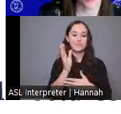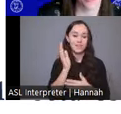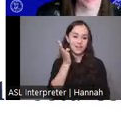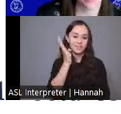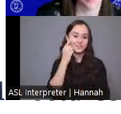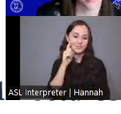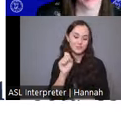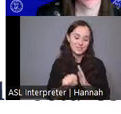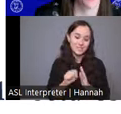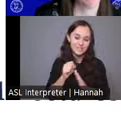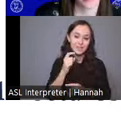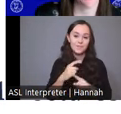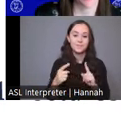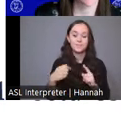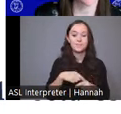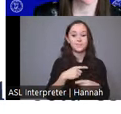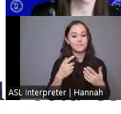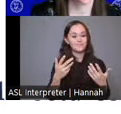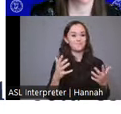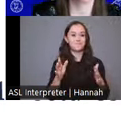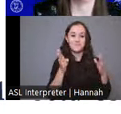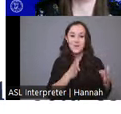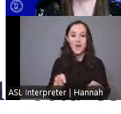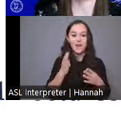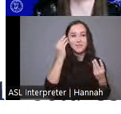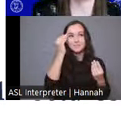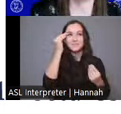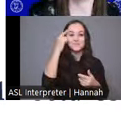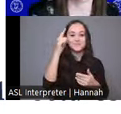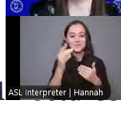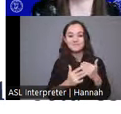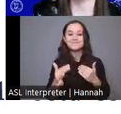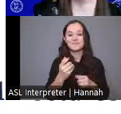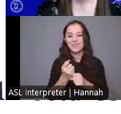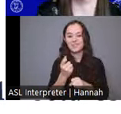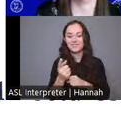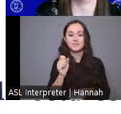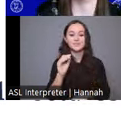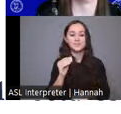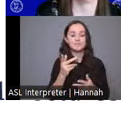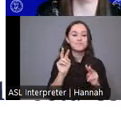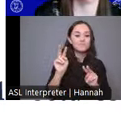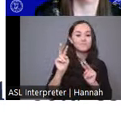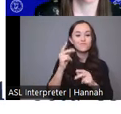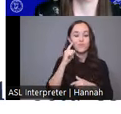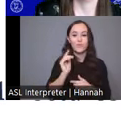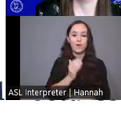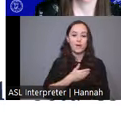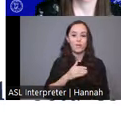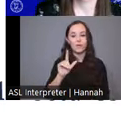we've already started planning for next year. So be sure to stay tuned for the lineup to come out later in the summer.